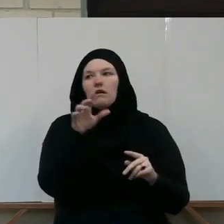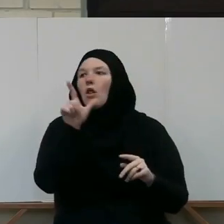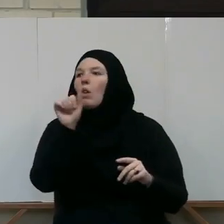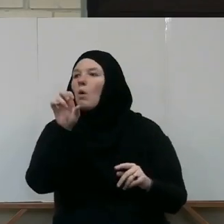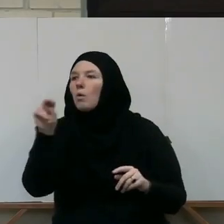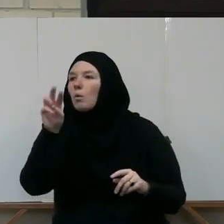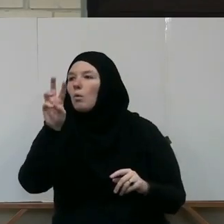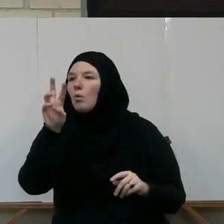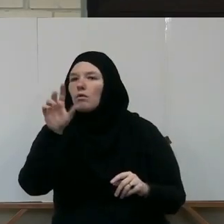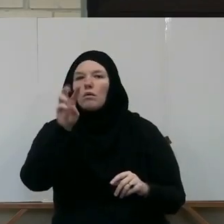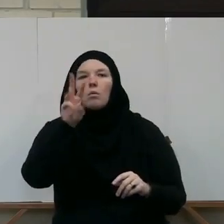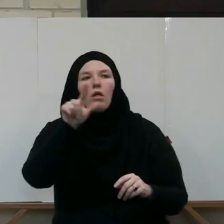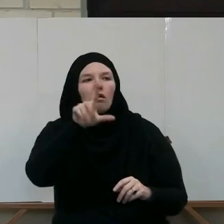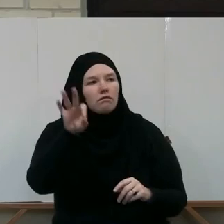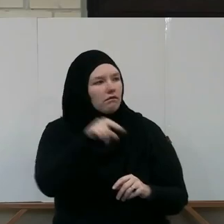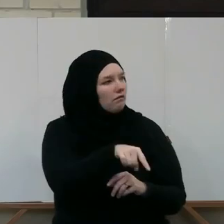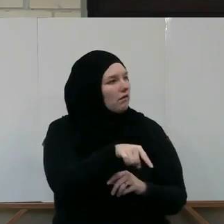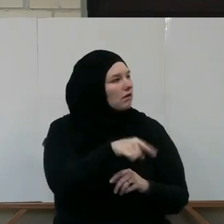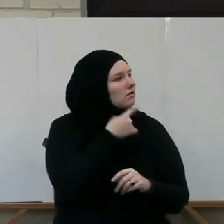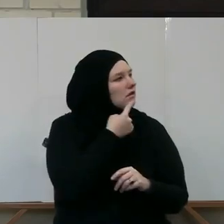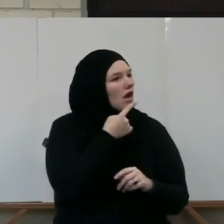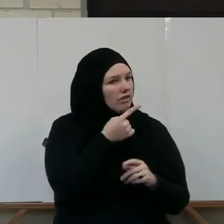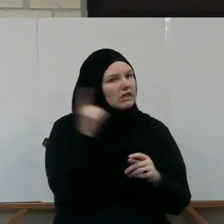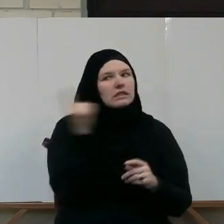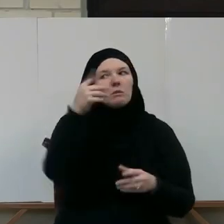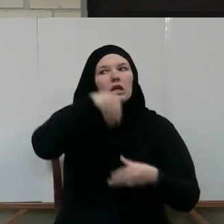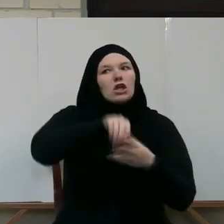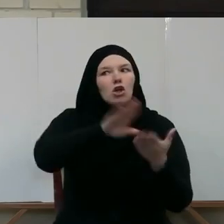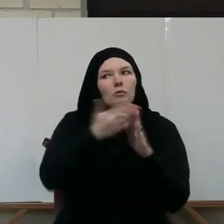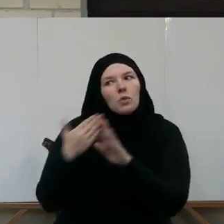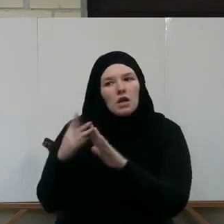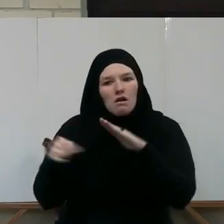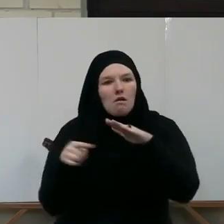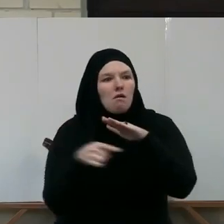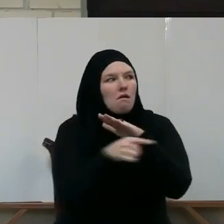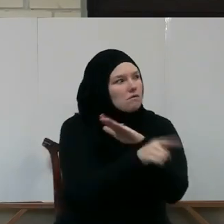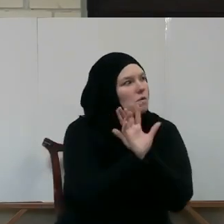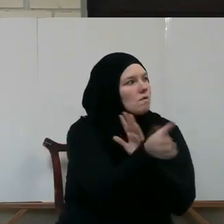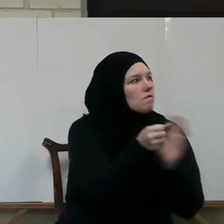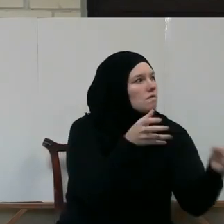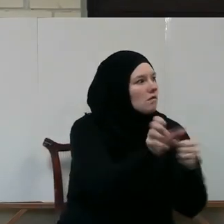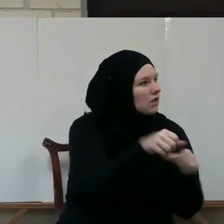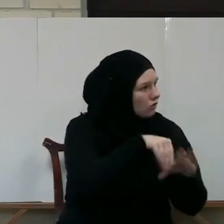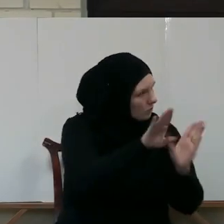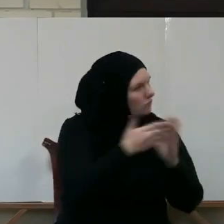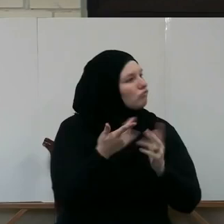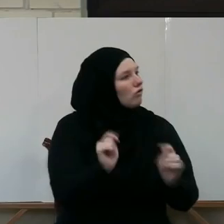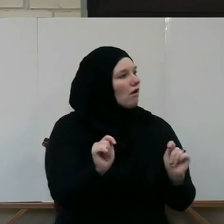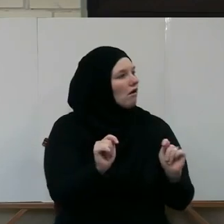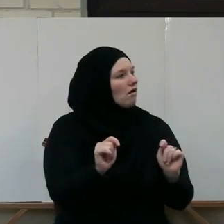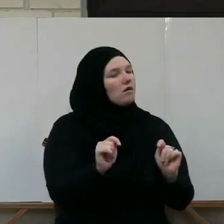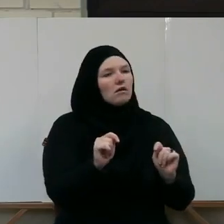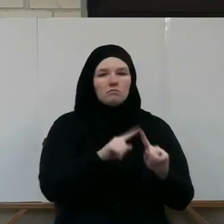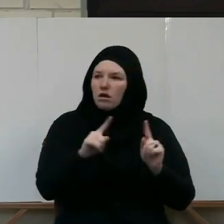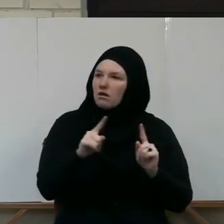discredit your confidence in your deen and your willingness to stand up for your faith. Allah